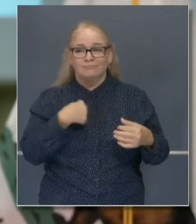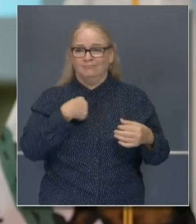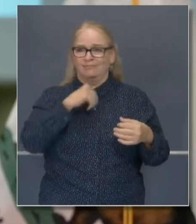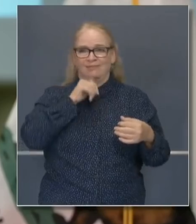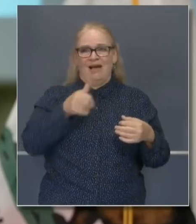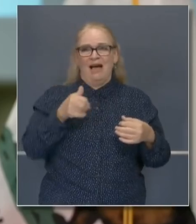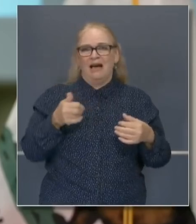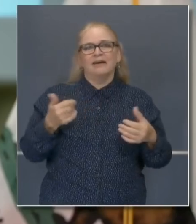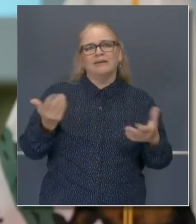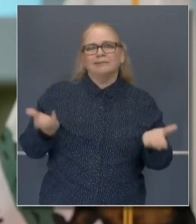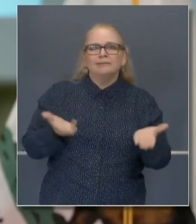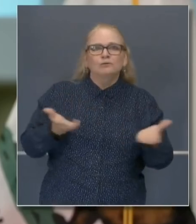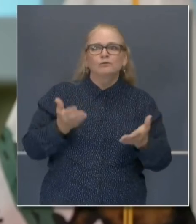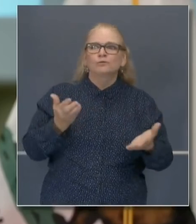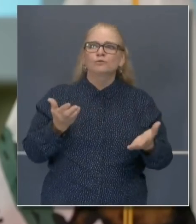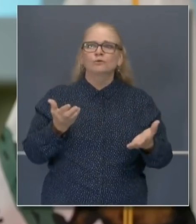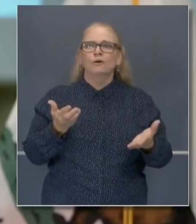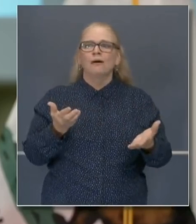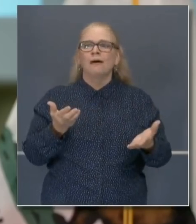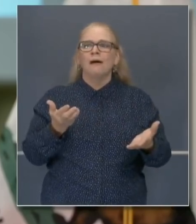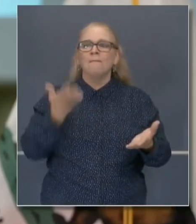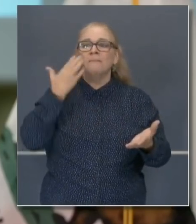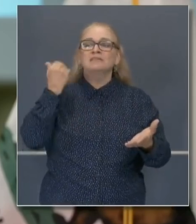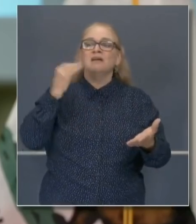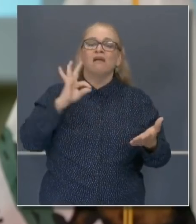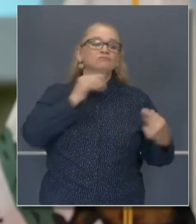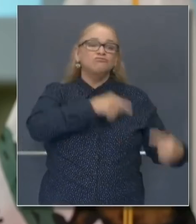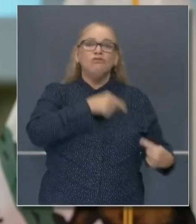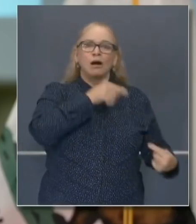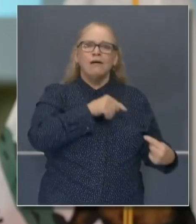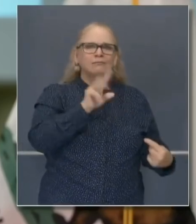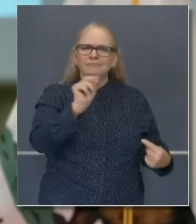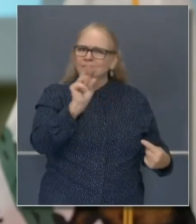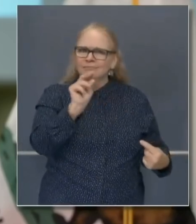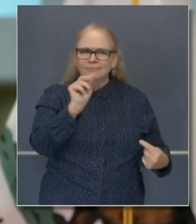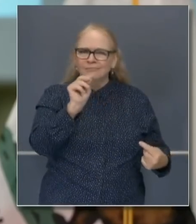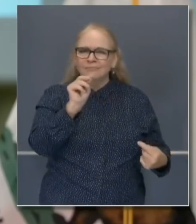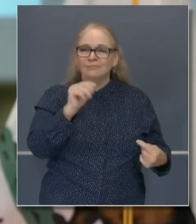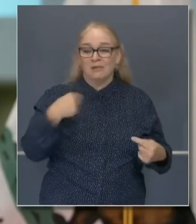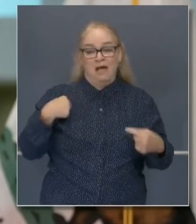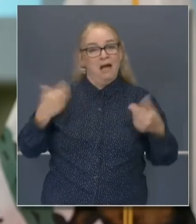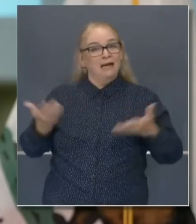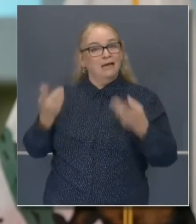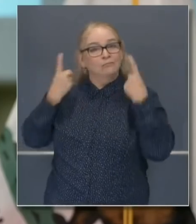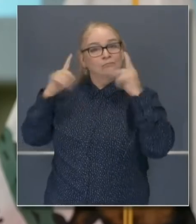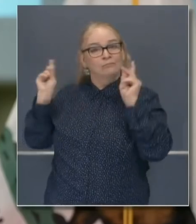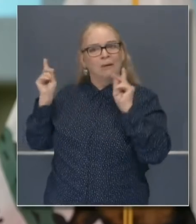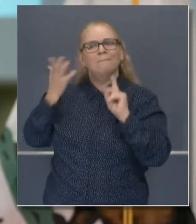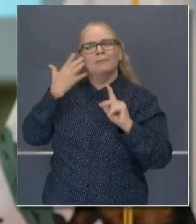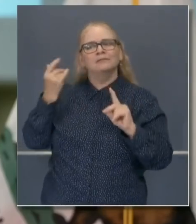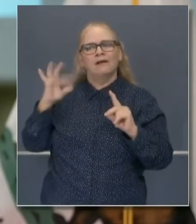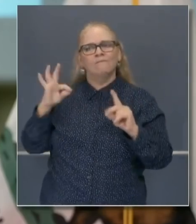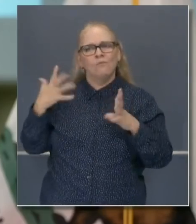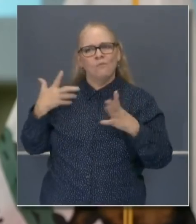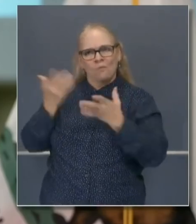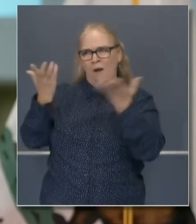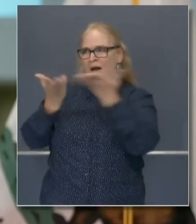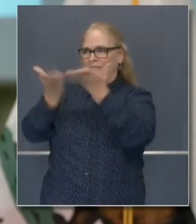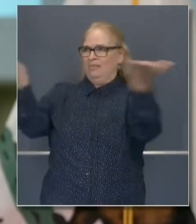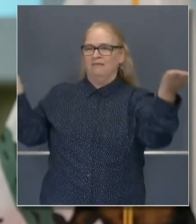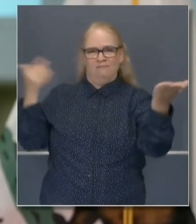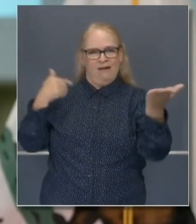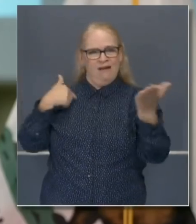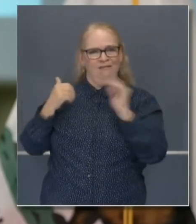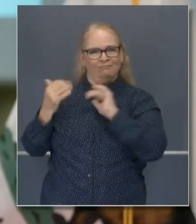in spite of the struggle. I'm here because of the struggle. It has deepened my